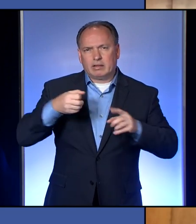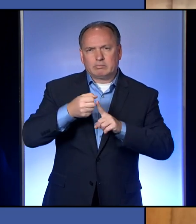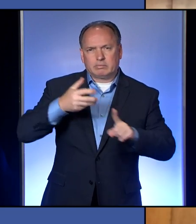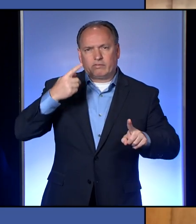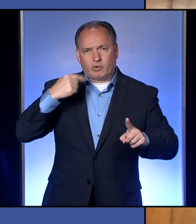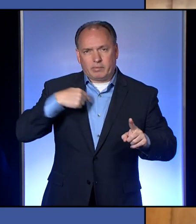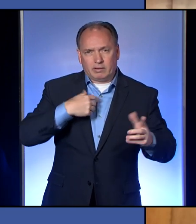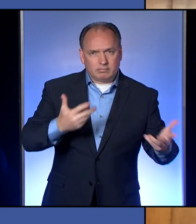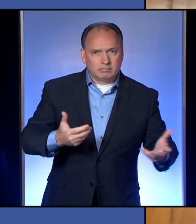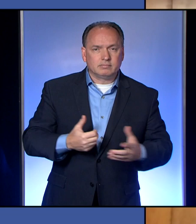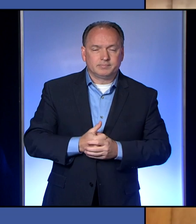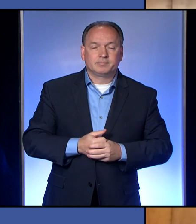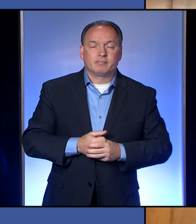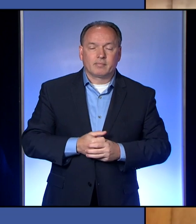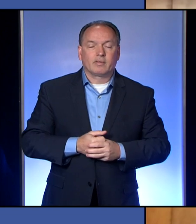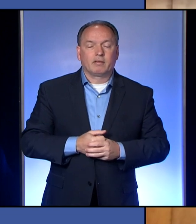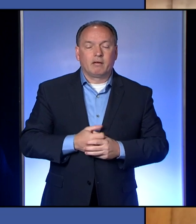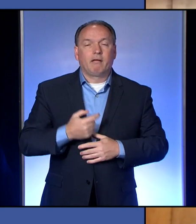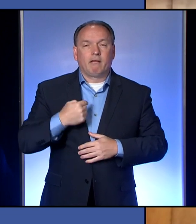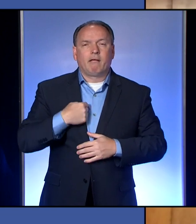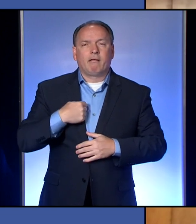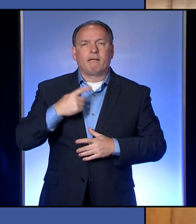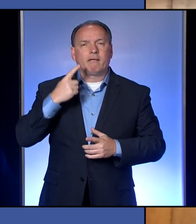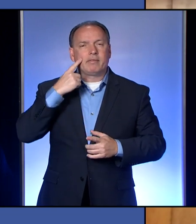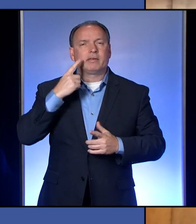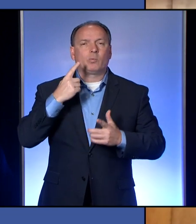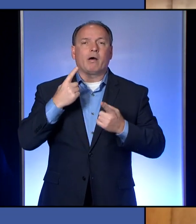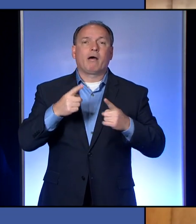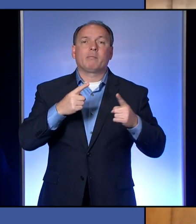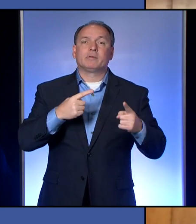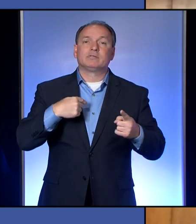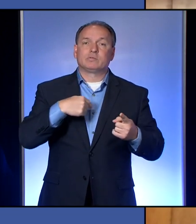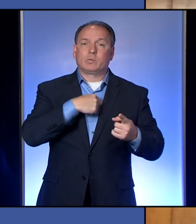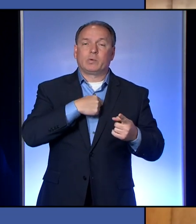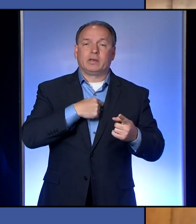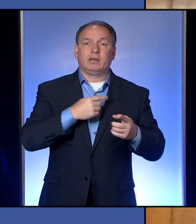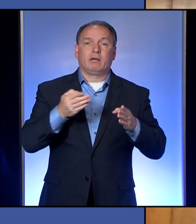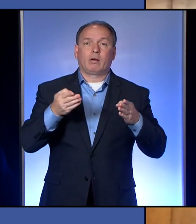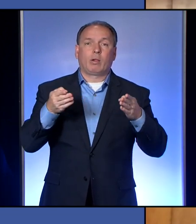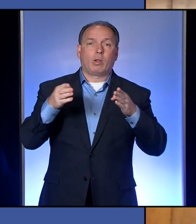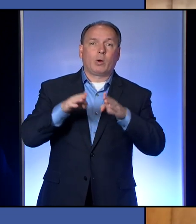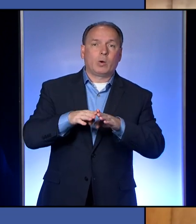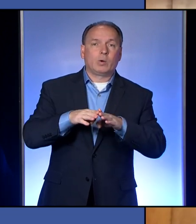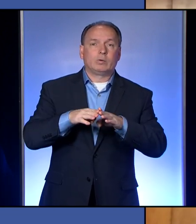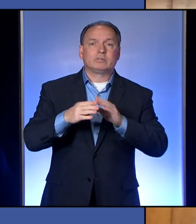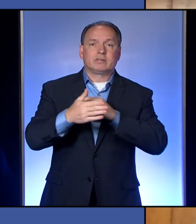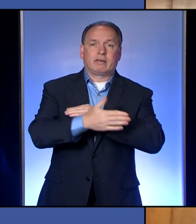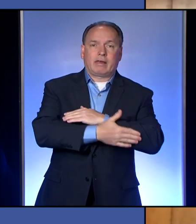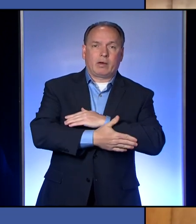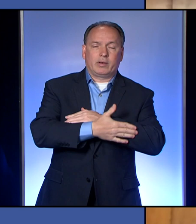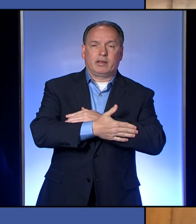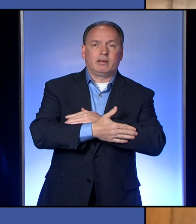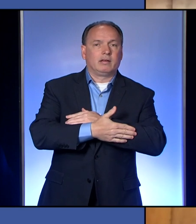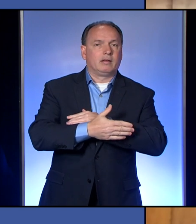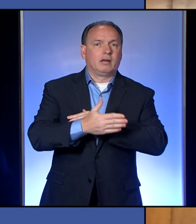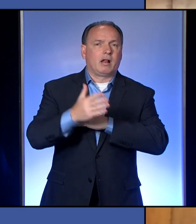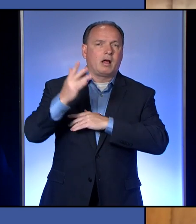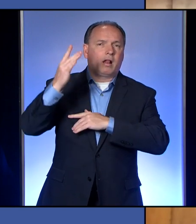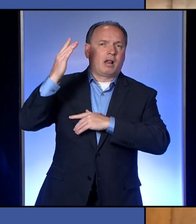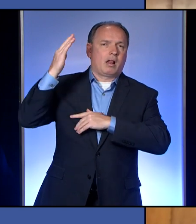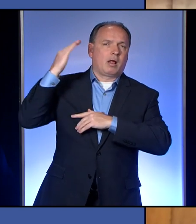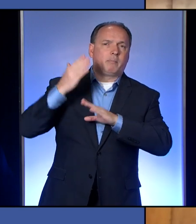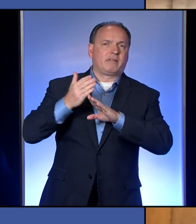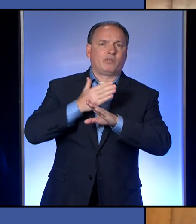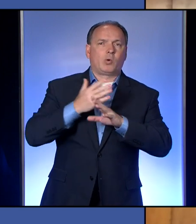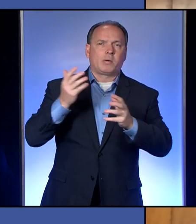I think that what happened is that we closed the county down before we had a lot of